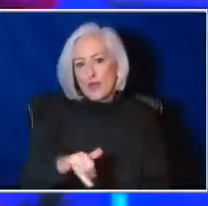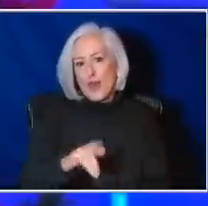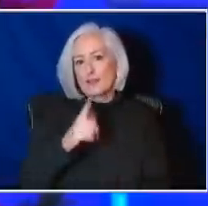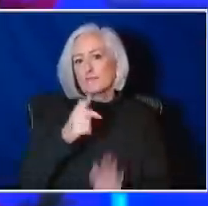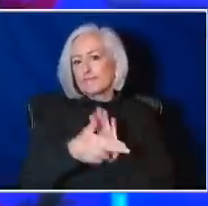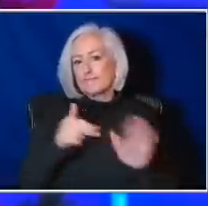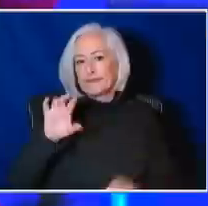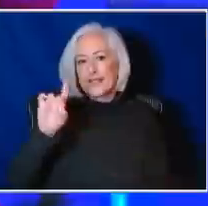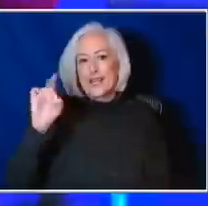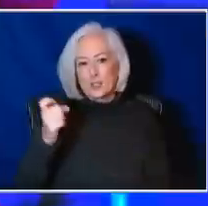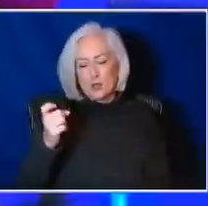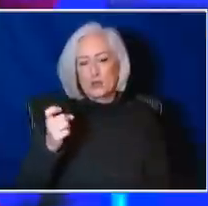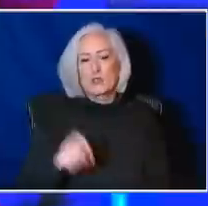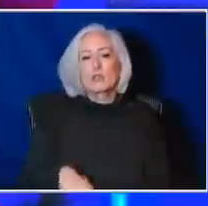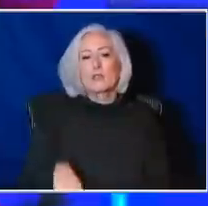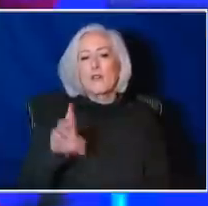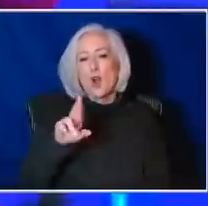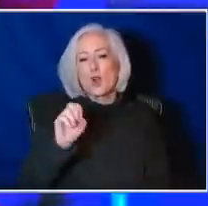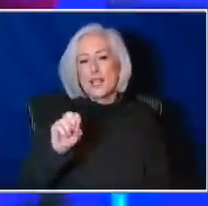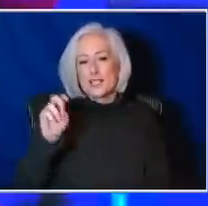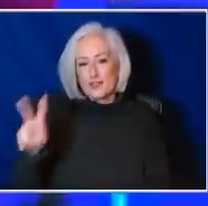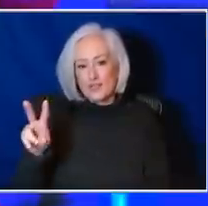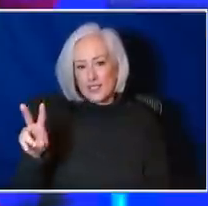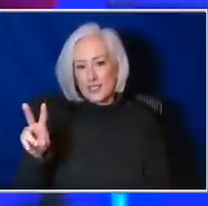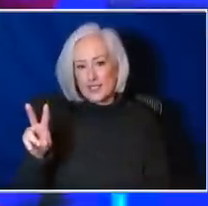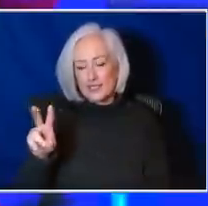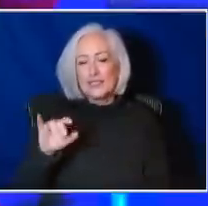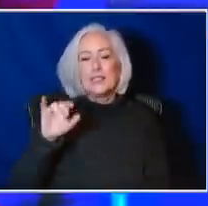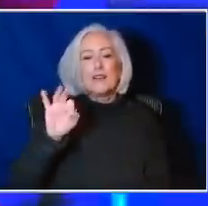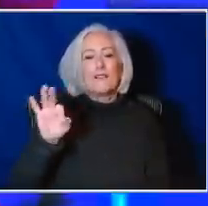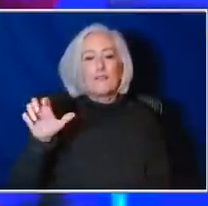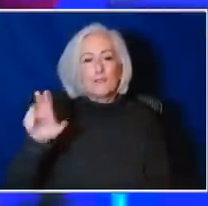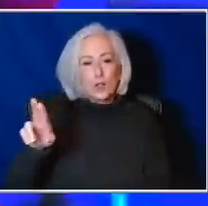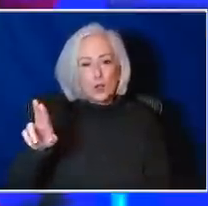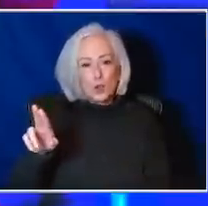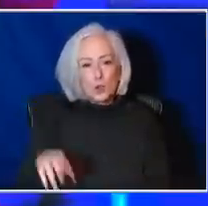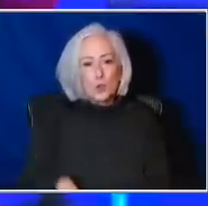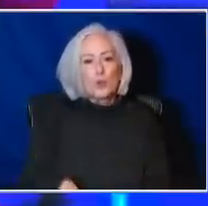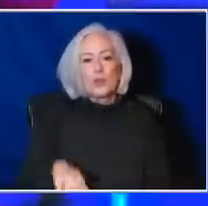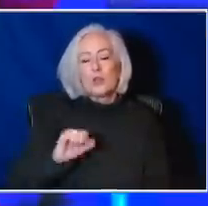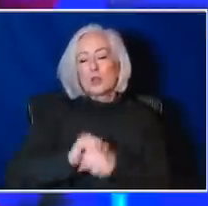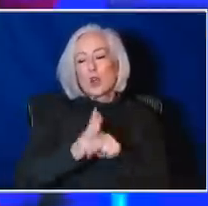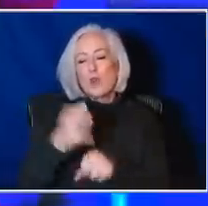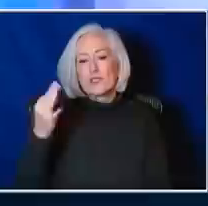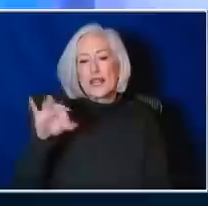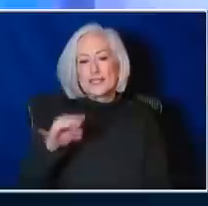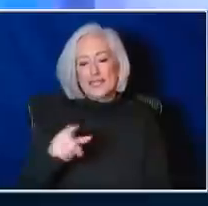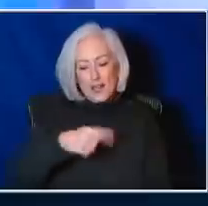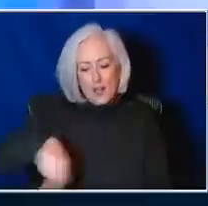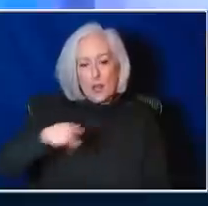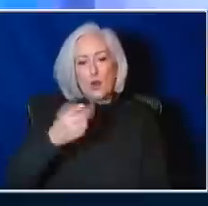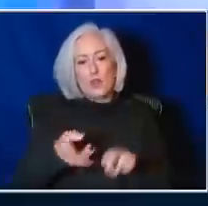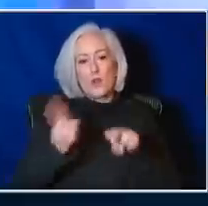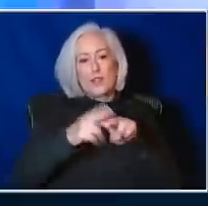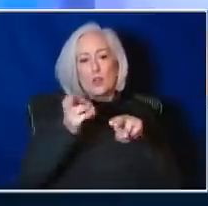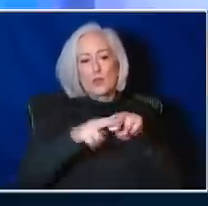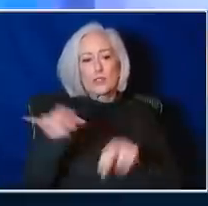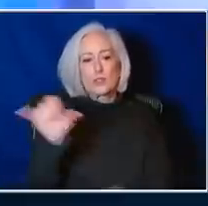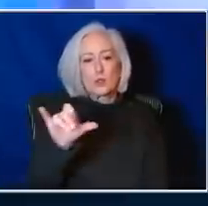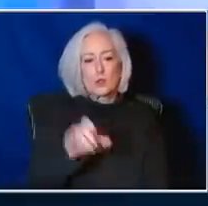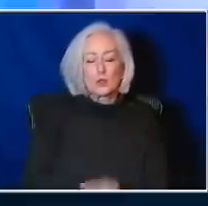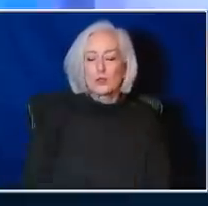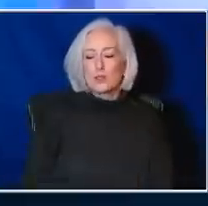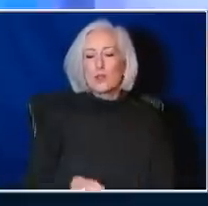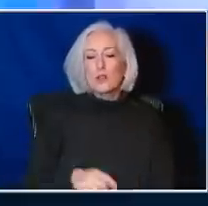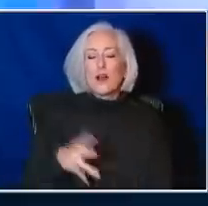RSV, influenza and SARS-CoV-2 or COVID-19 are increasing as well. So Dr. Stites, she has a follow-up for